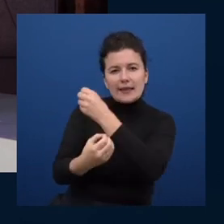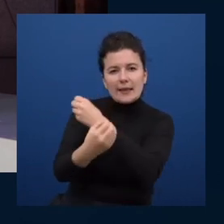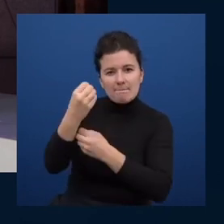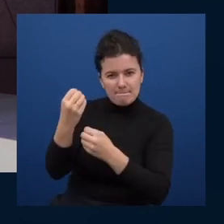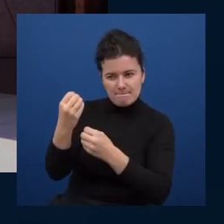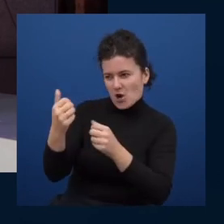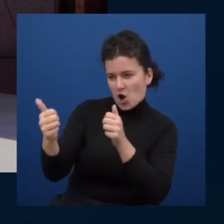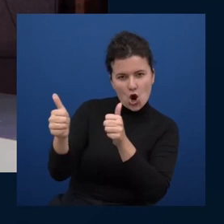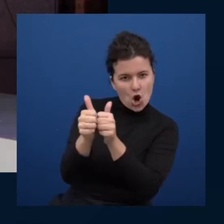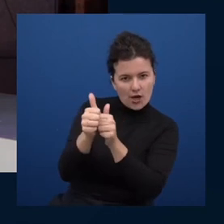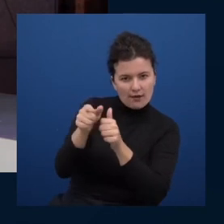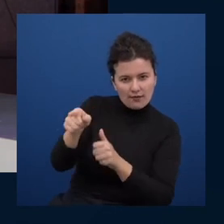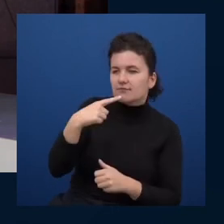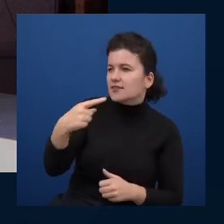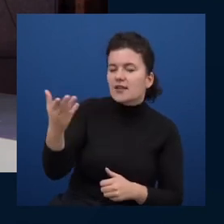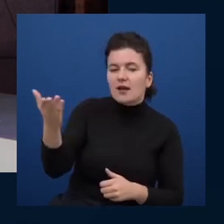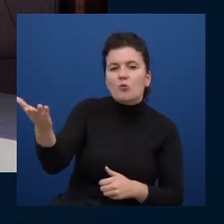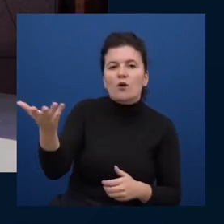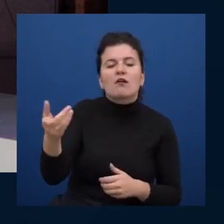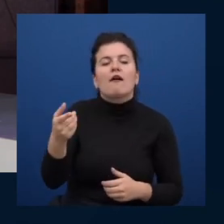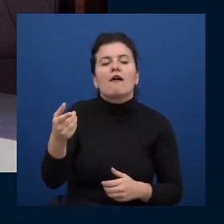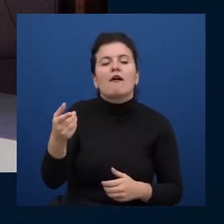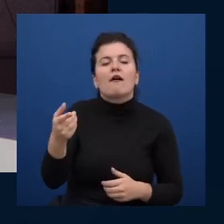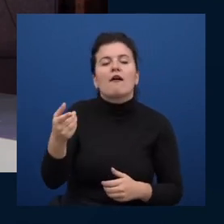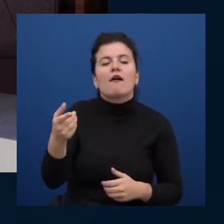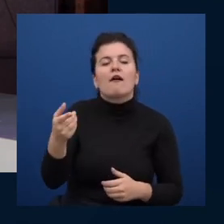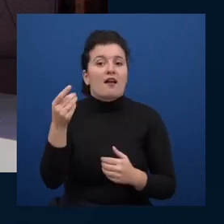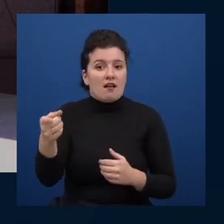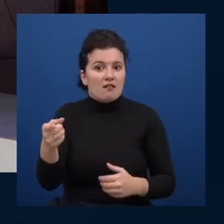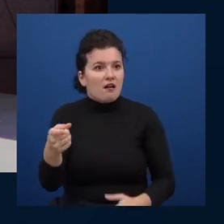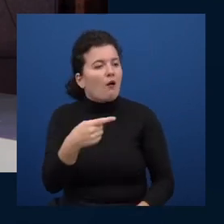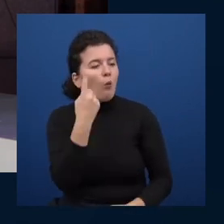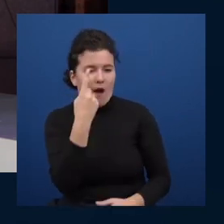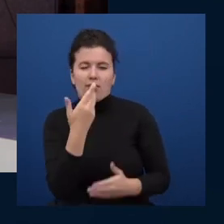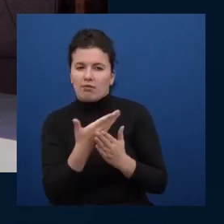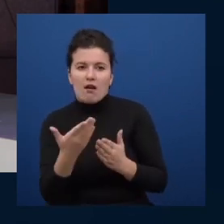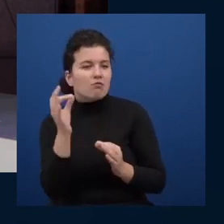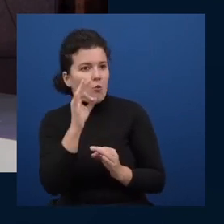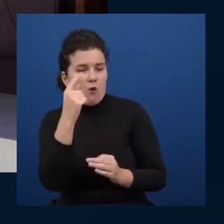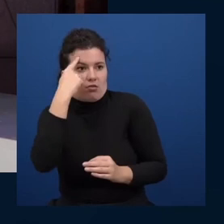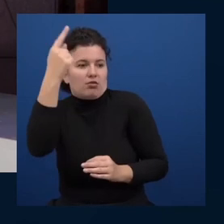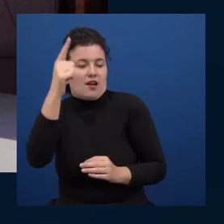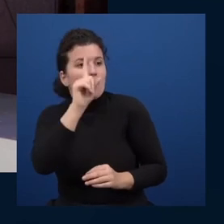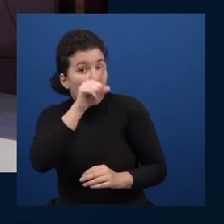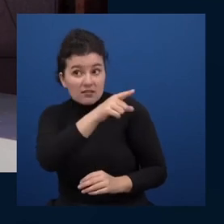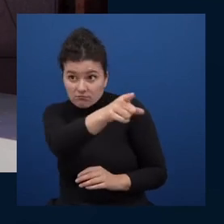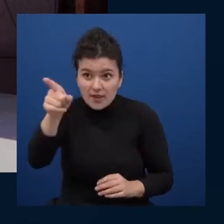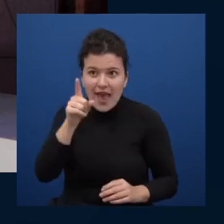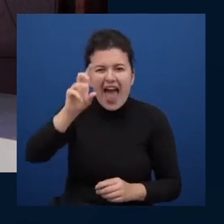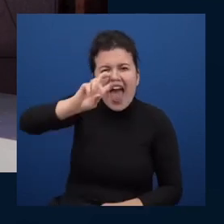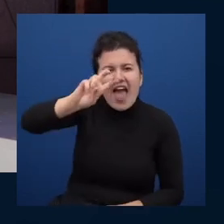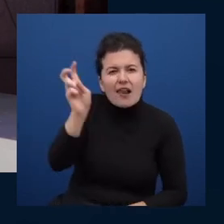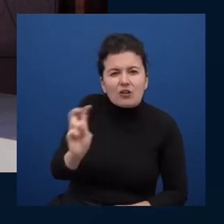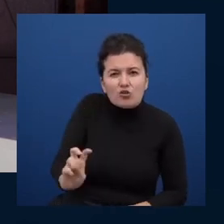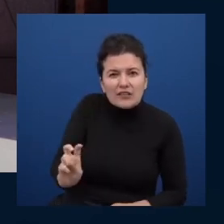said well there's this thing that i never thought about but what about electricity i mean that's what